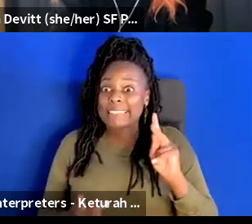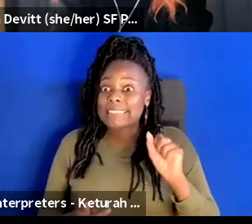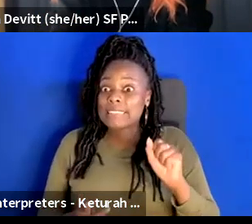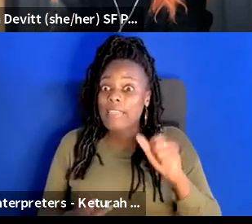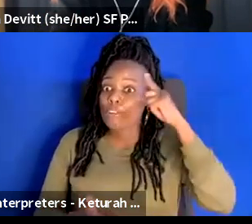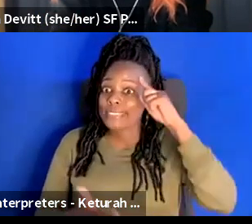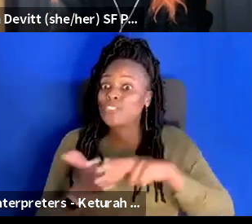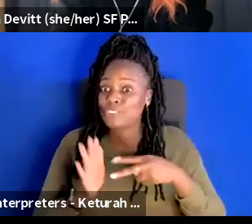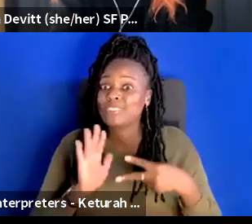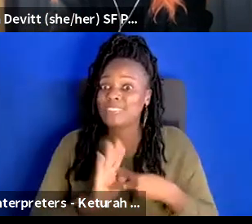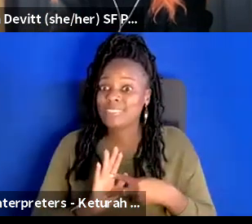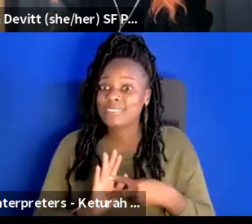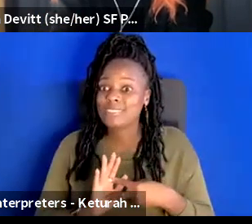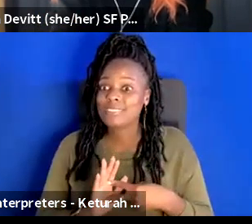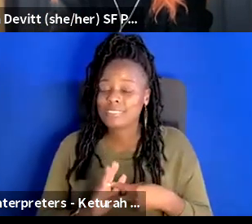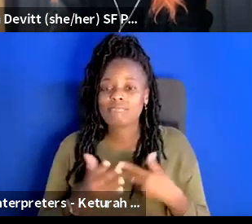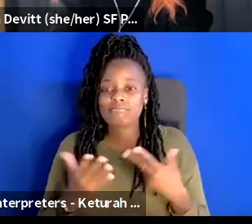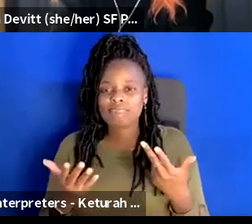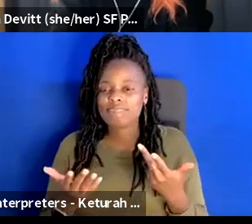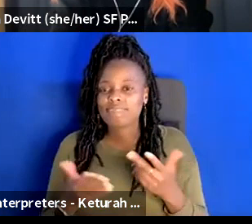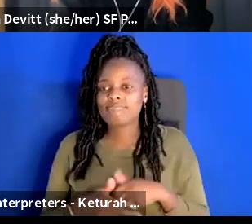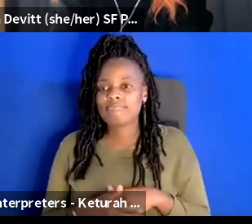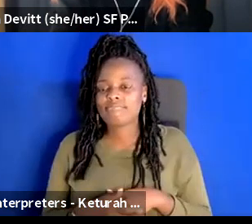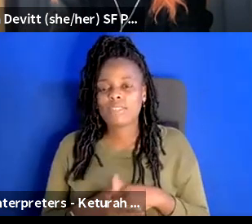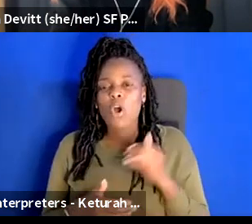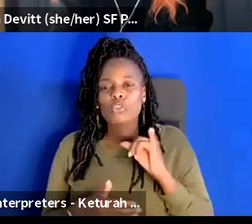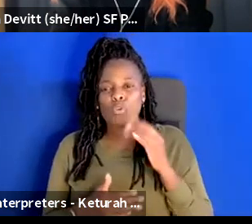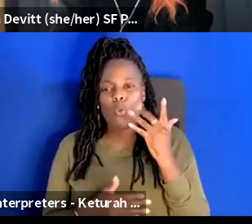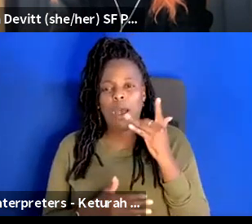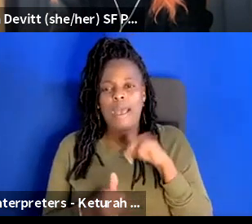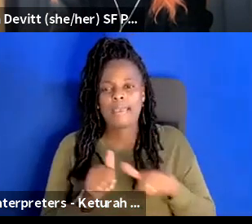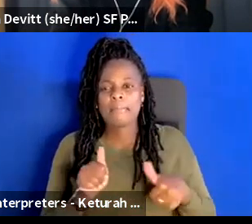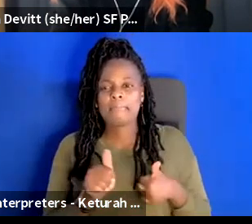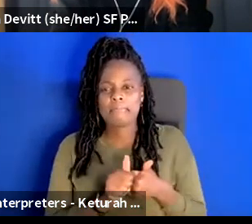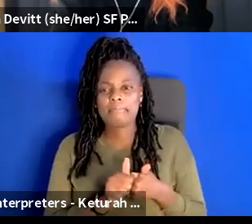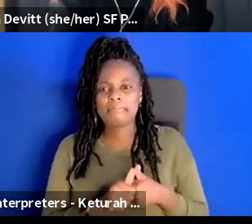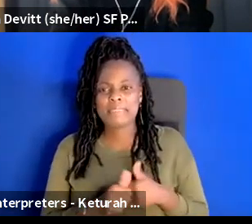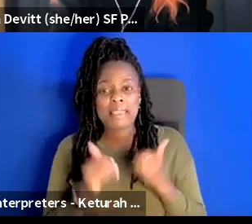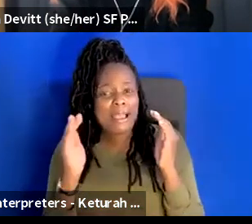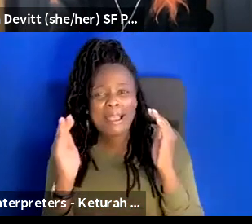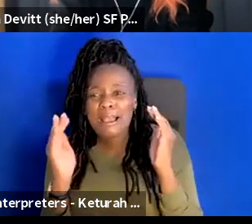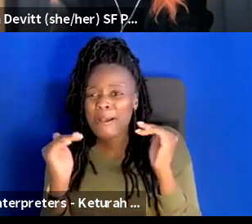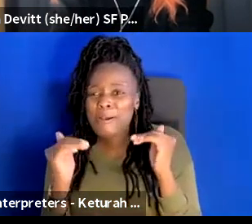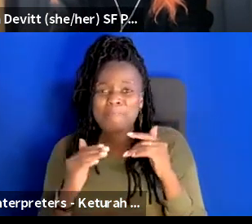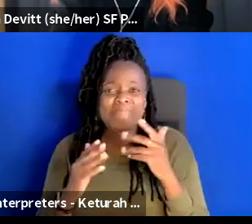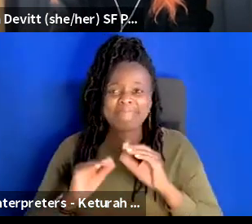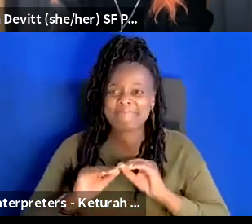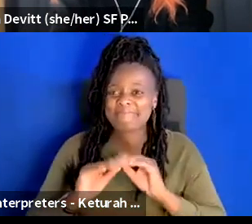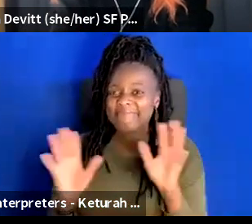whatever those risks might be and again the why behind it hopefully that's something made some of us